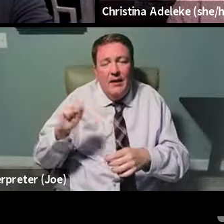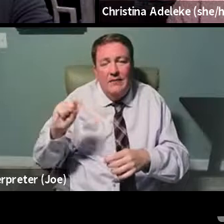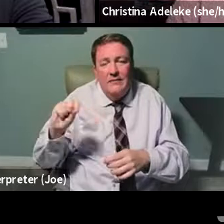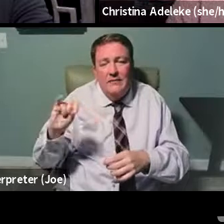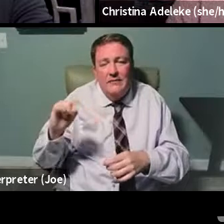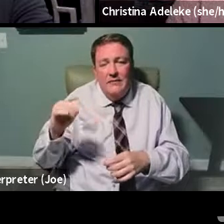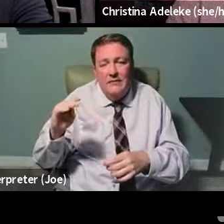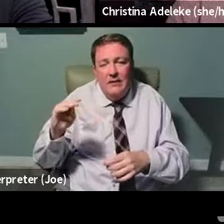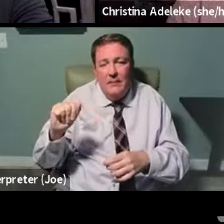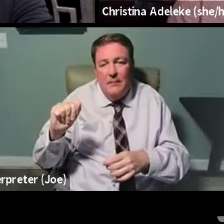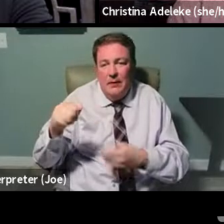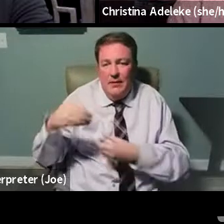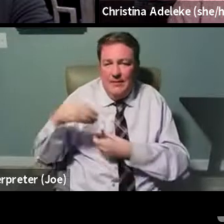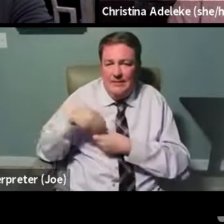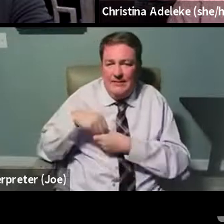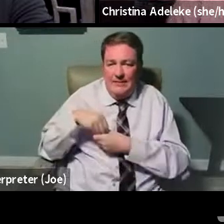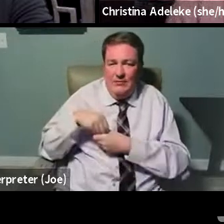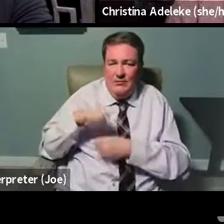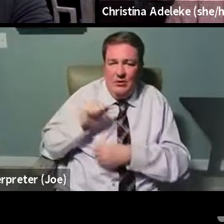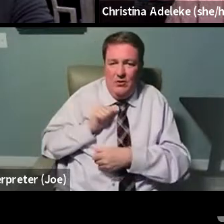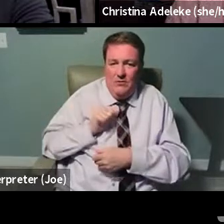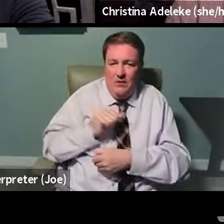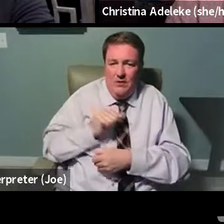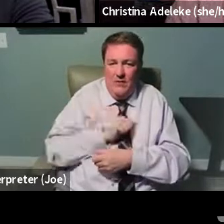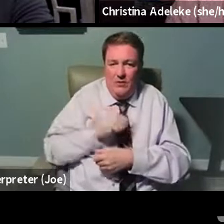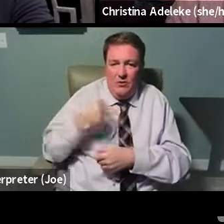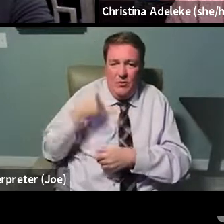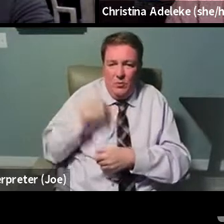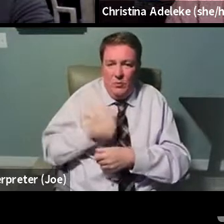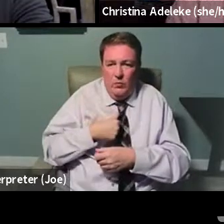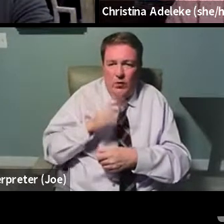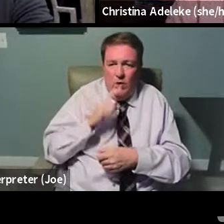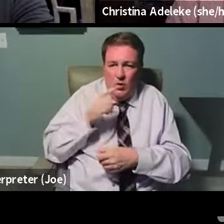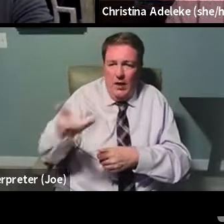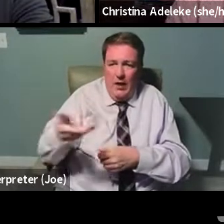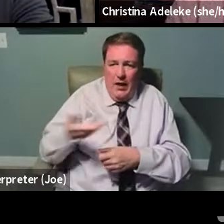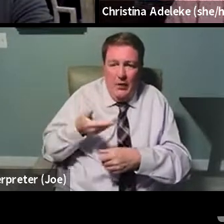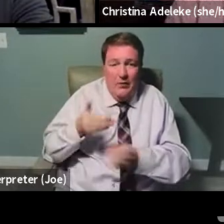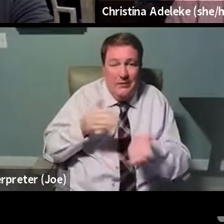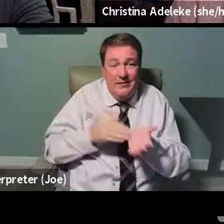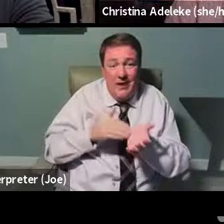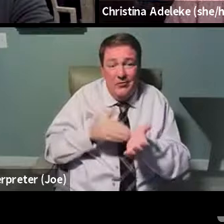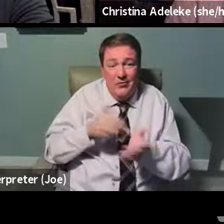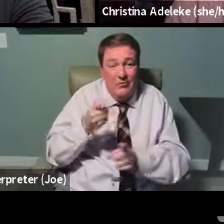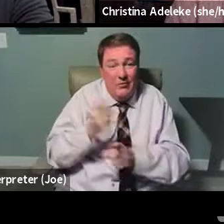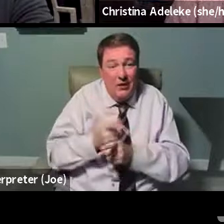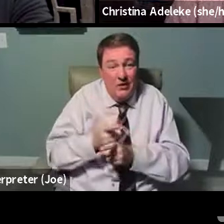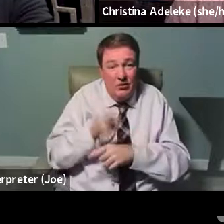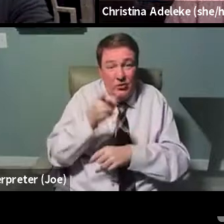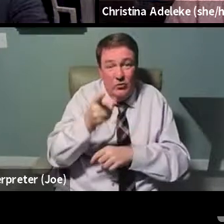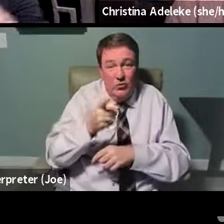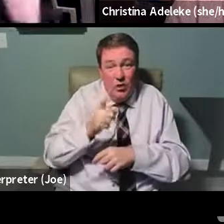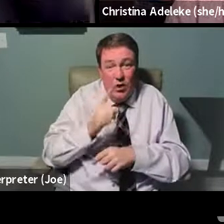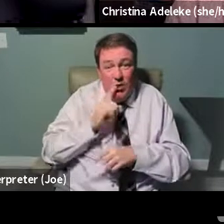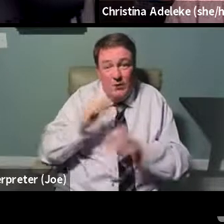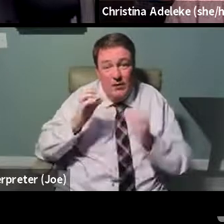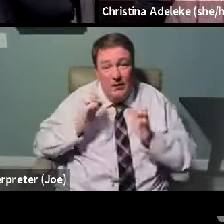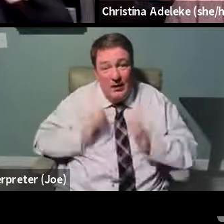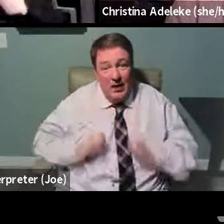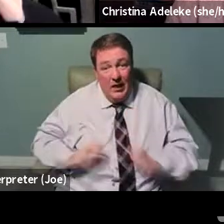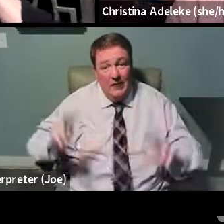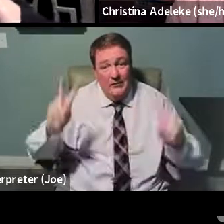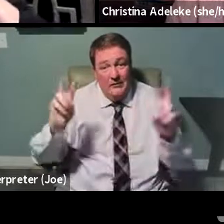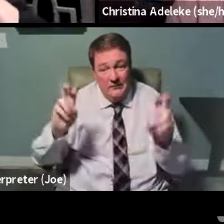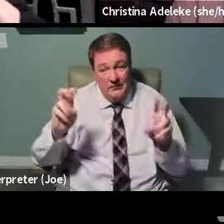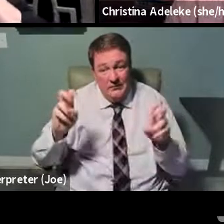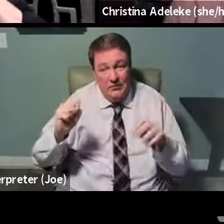we are empowered and we are the ones hiring these doctors, right? We are the client, if you will say.